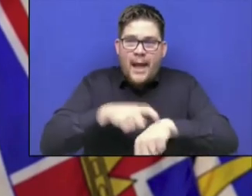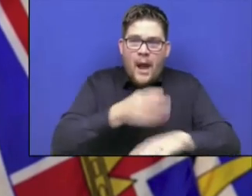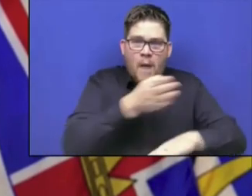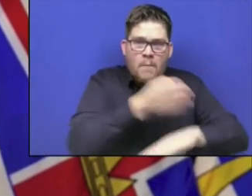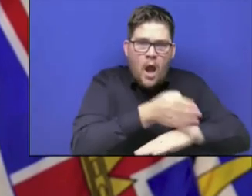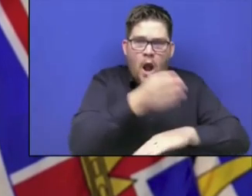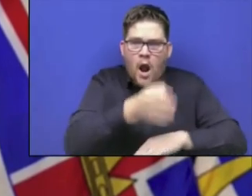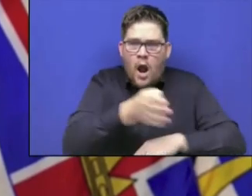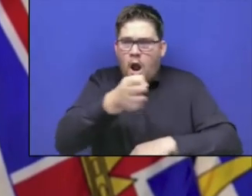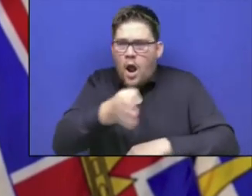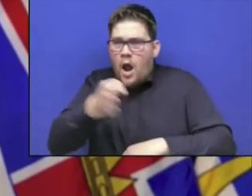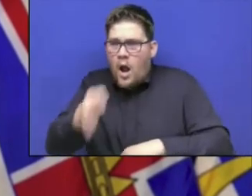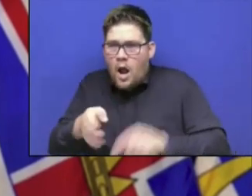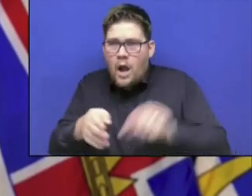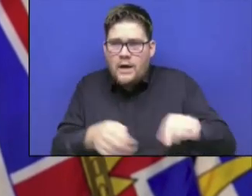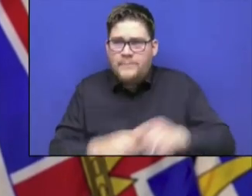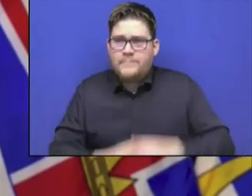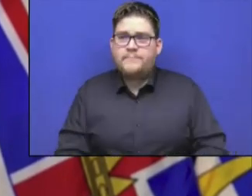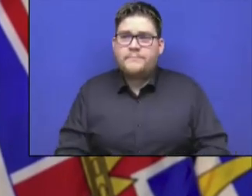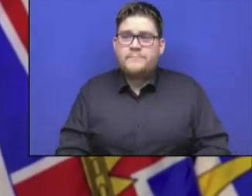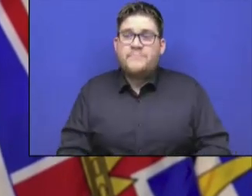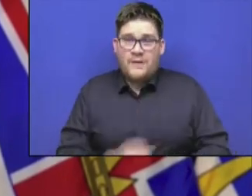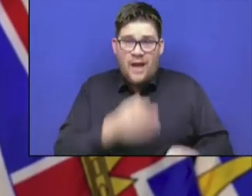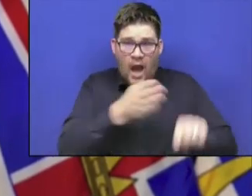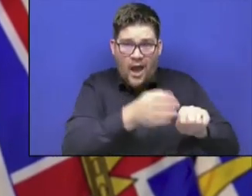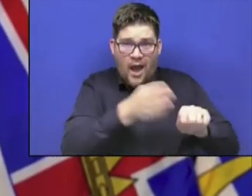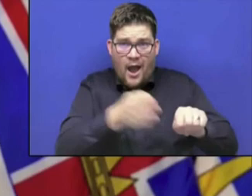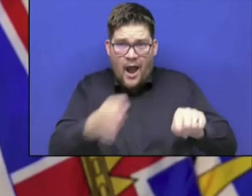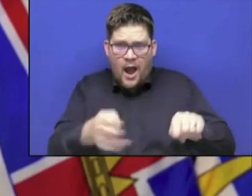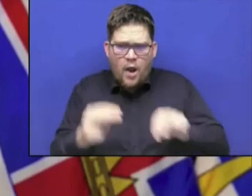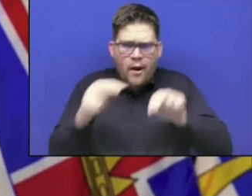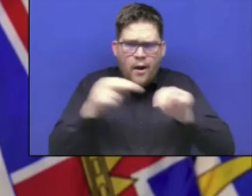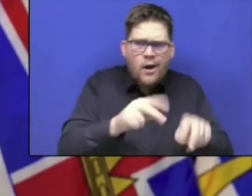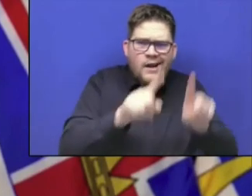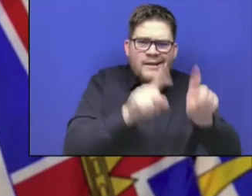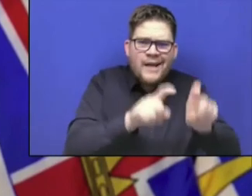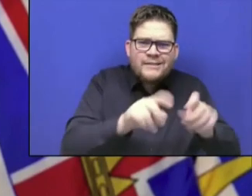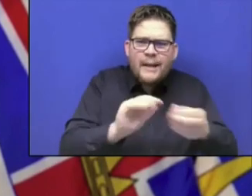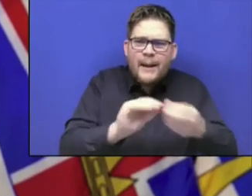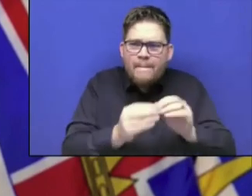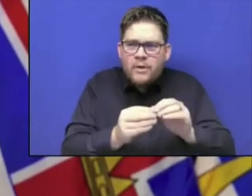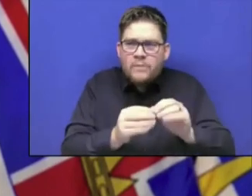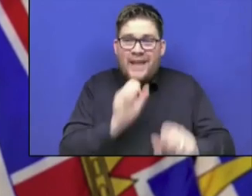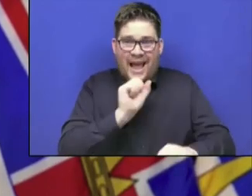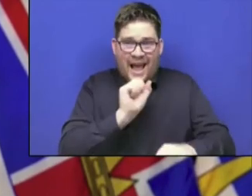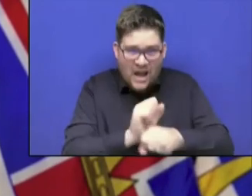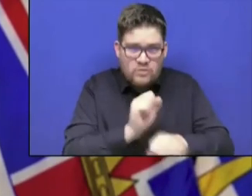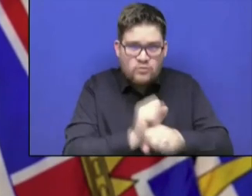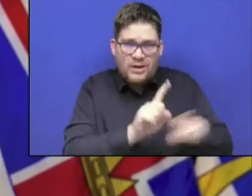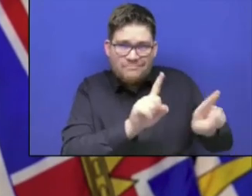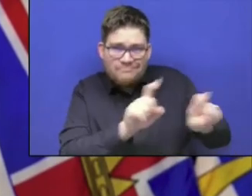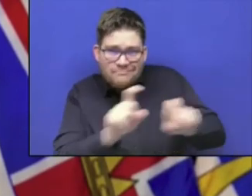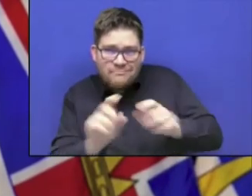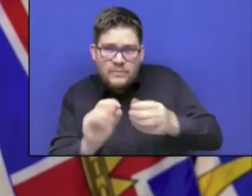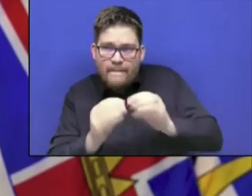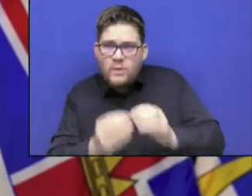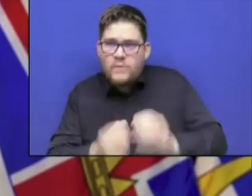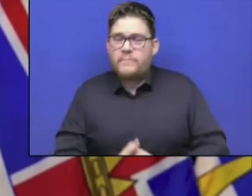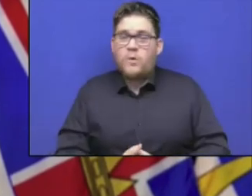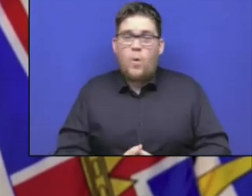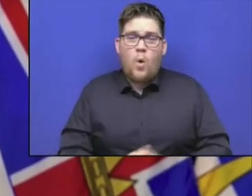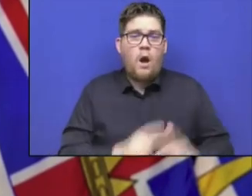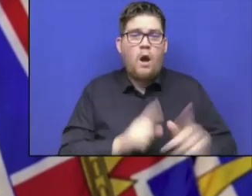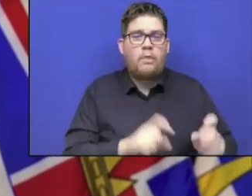a lot of testing across the board in many different age groups and particularly in younger children. So we are